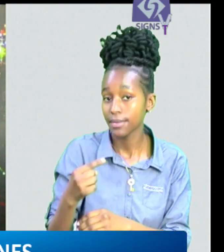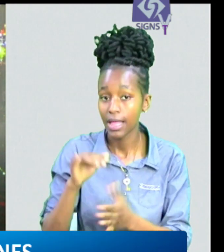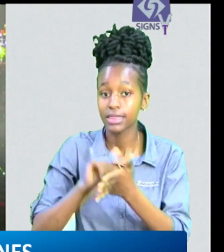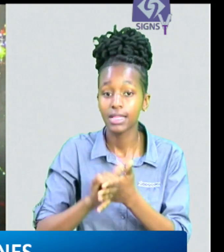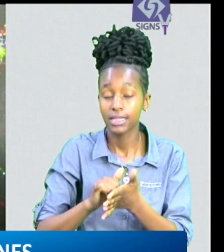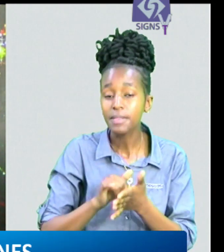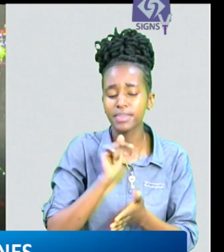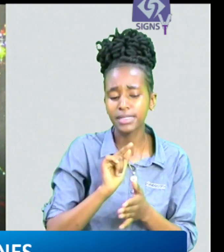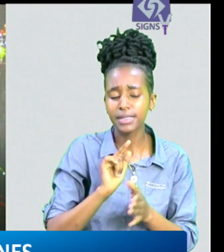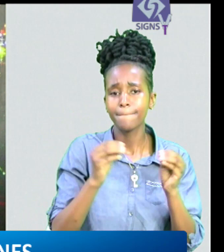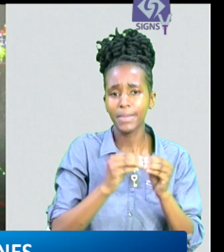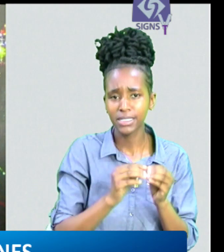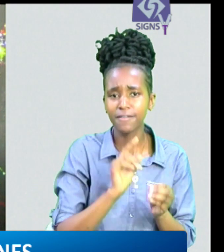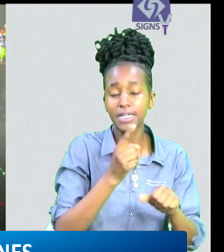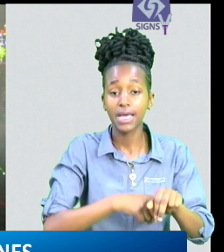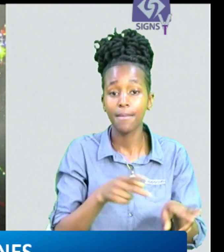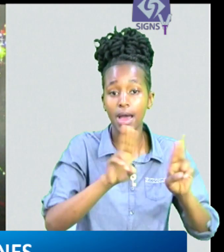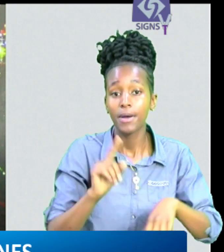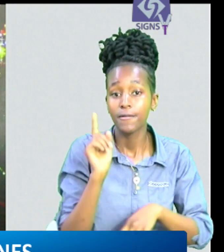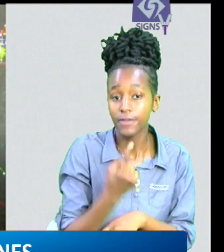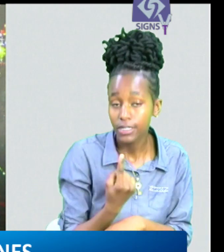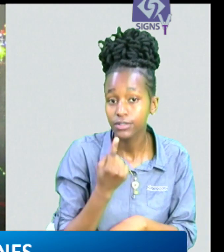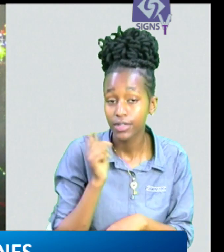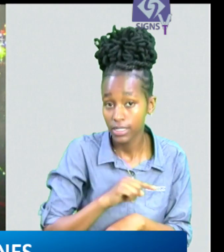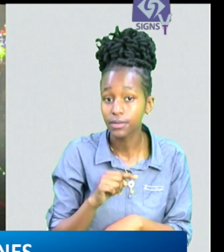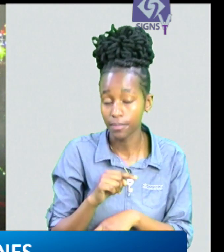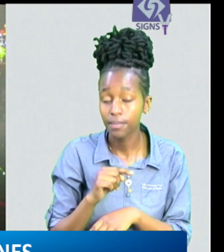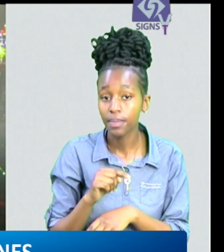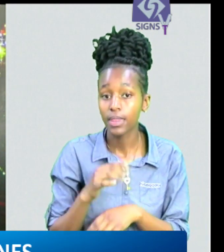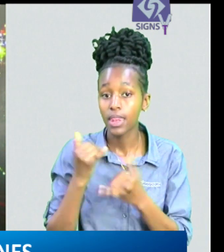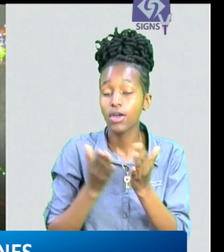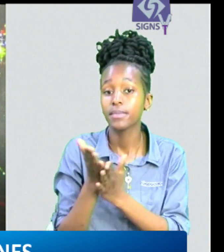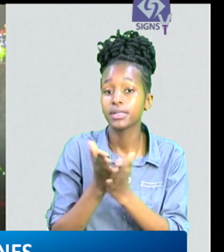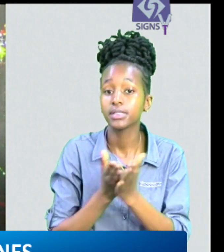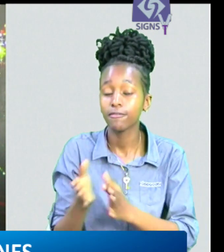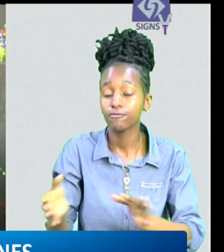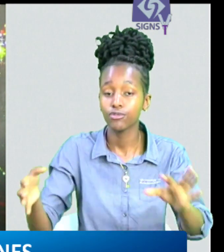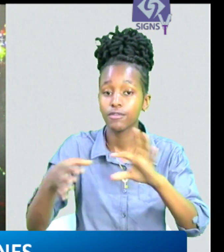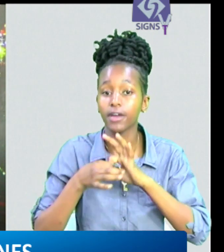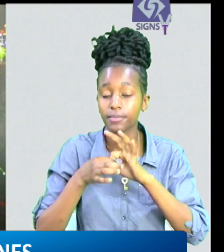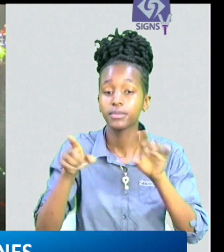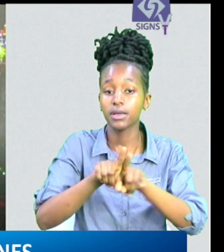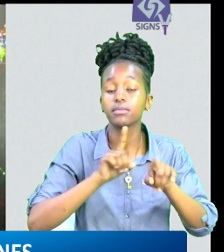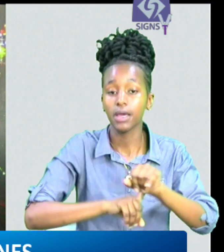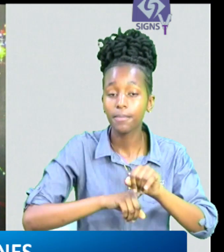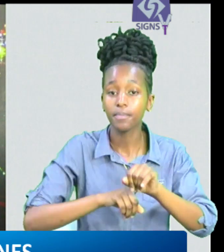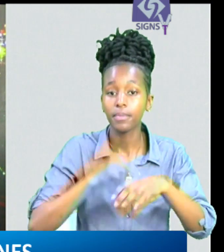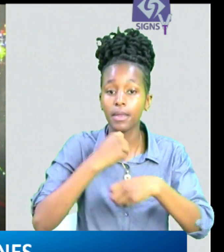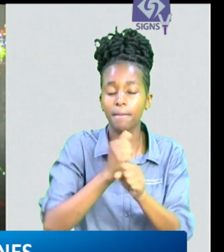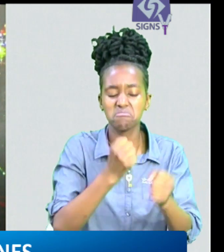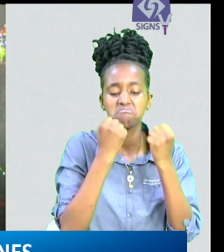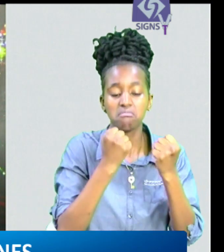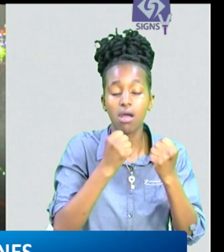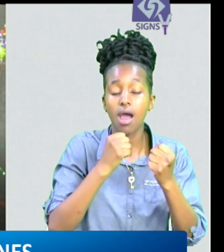first of its kind on the continent has also served to unify and solidify